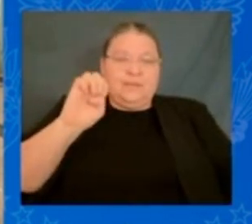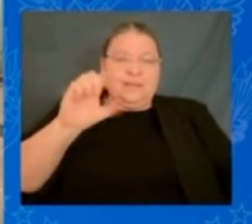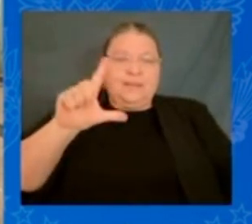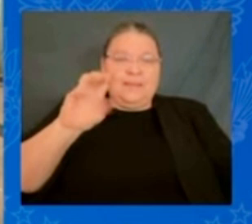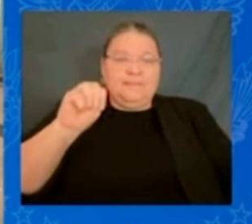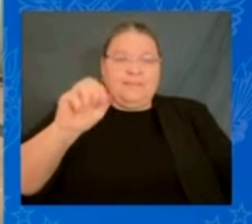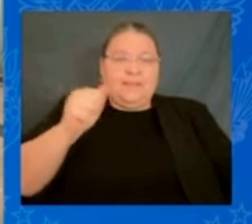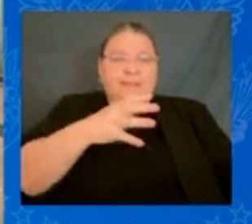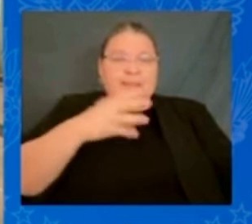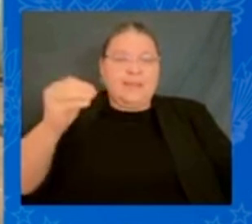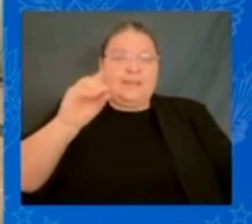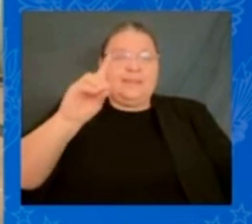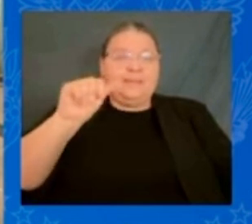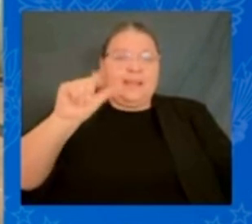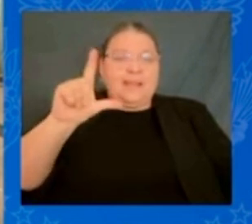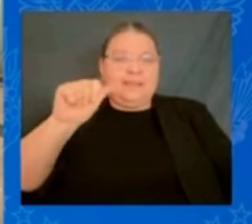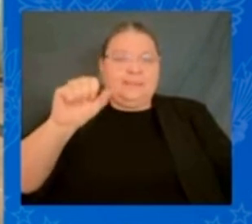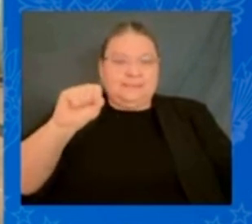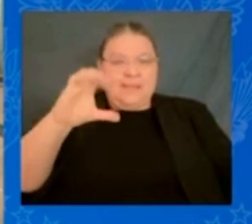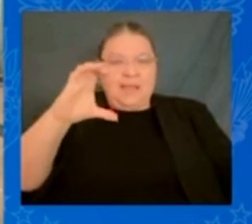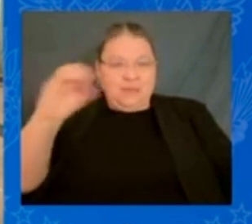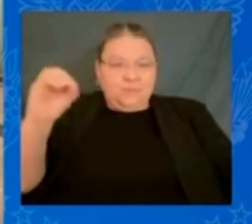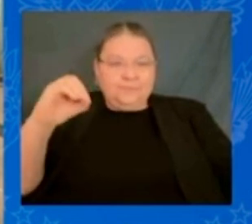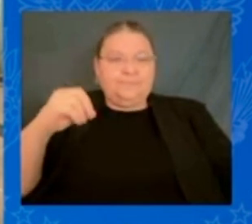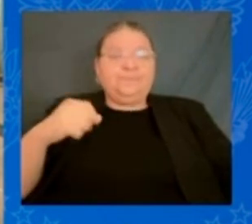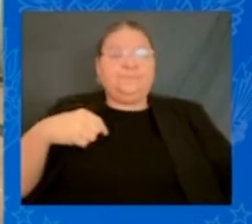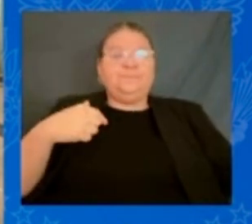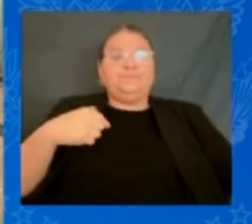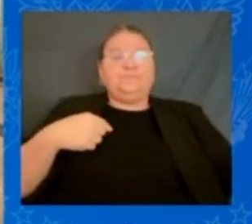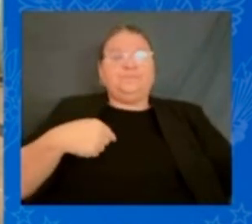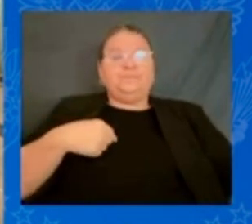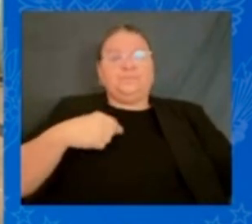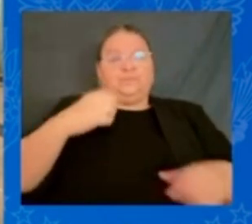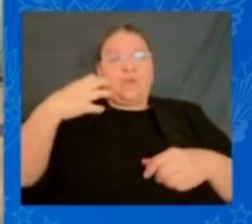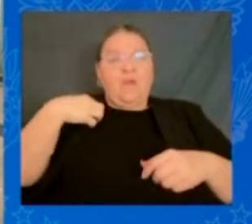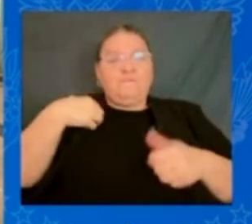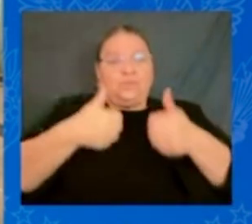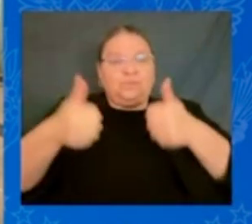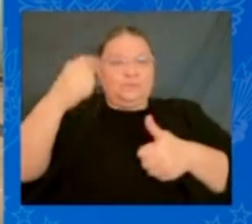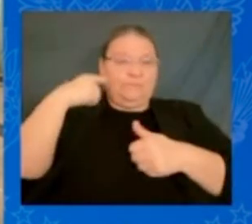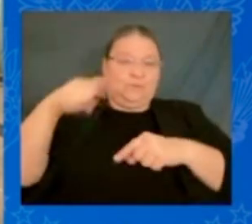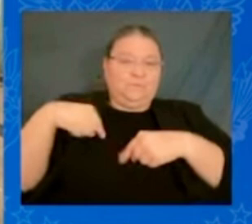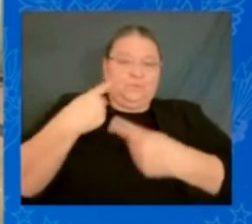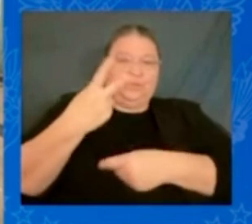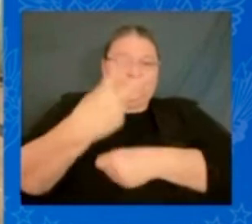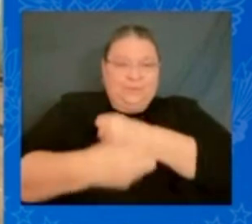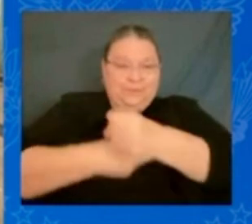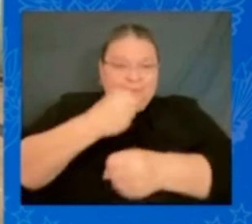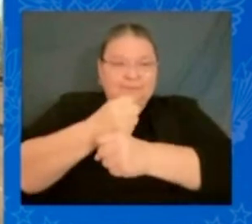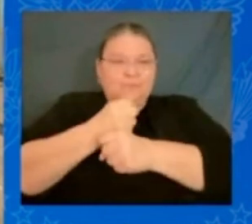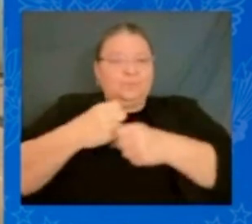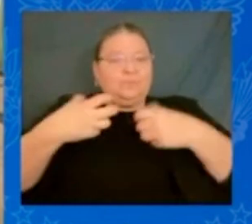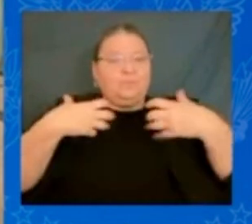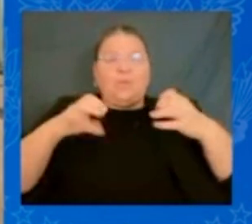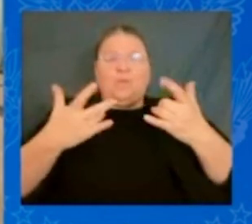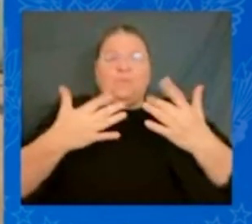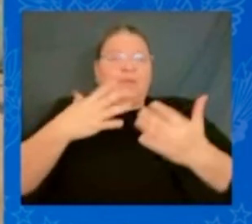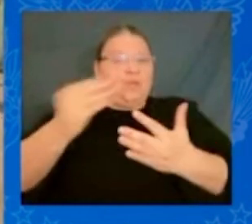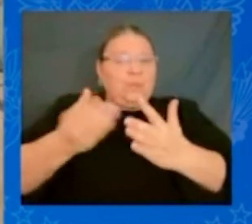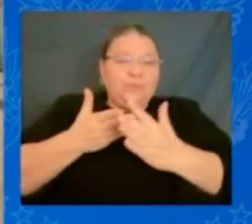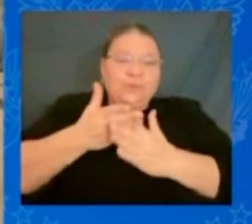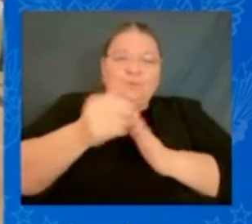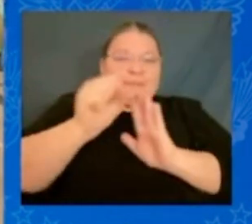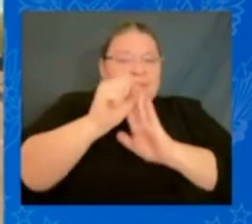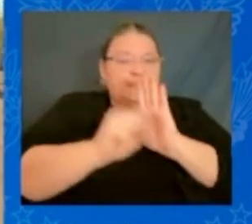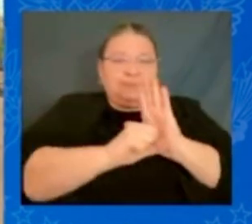for two years, I learned a long time ago, I didn't like anything that went through the state legislature. Well, I'm not joking. Good people.